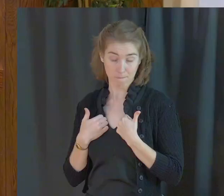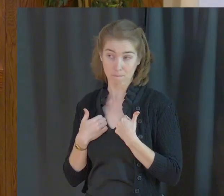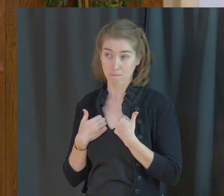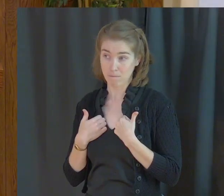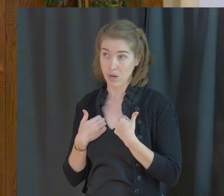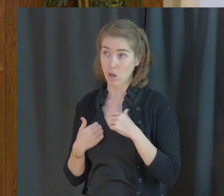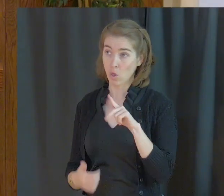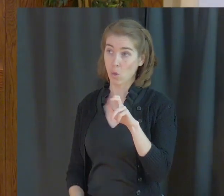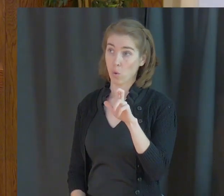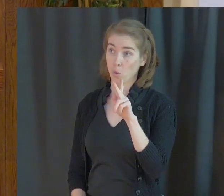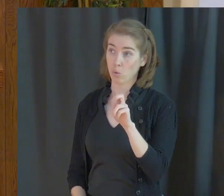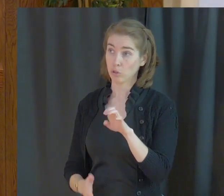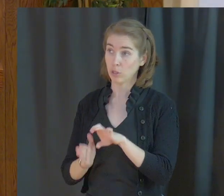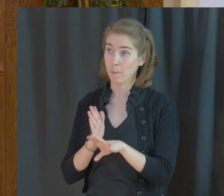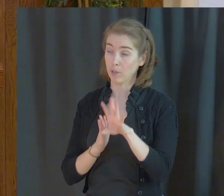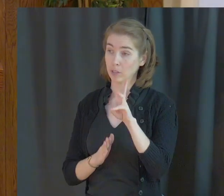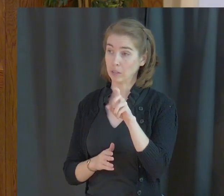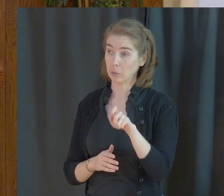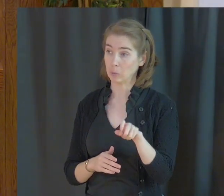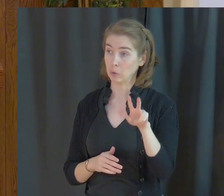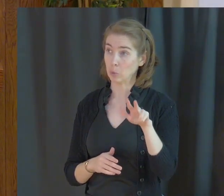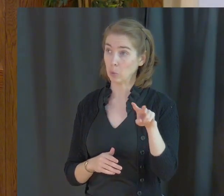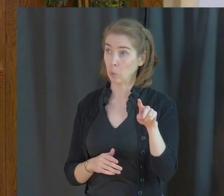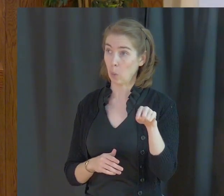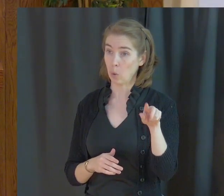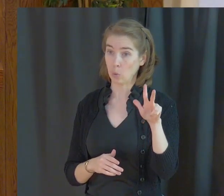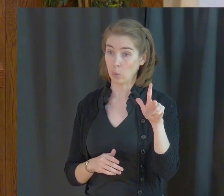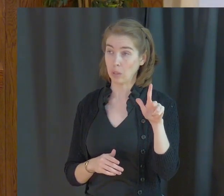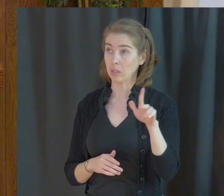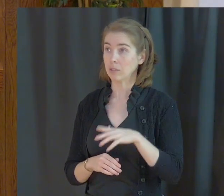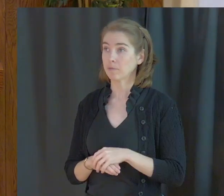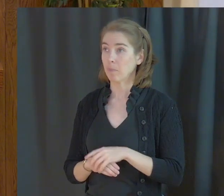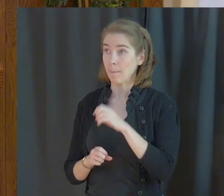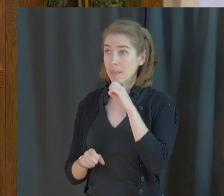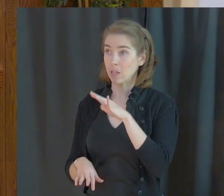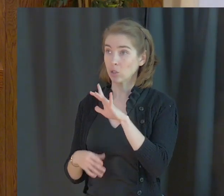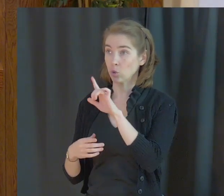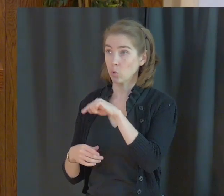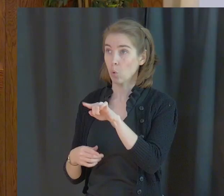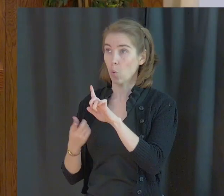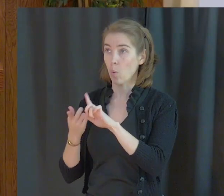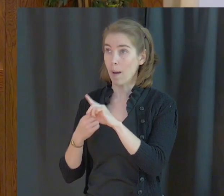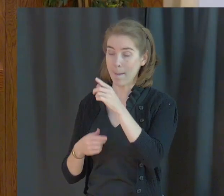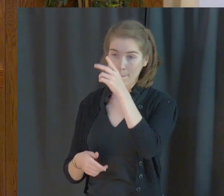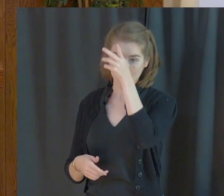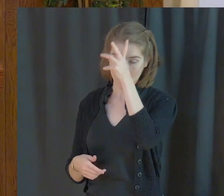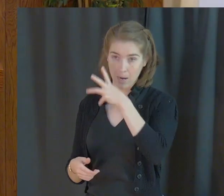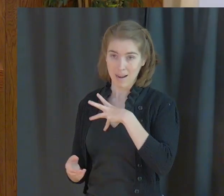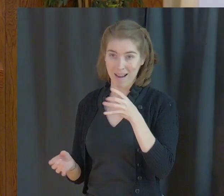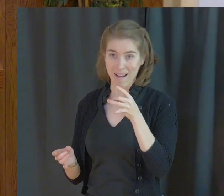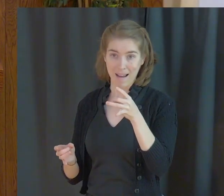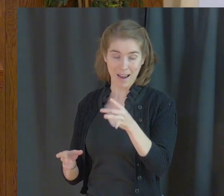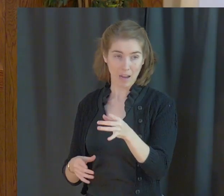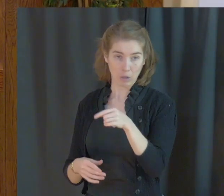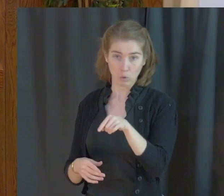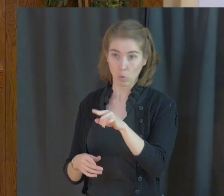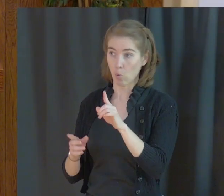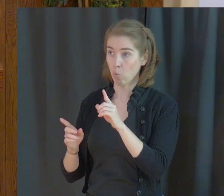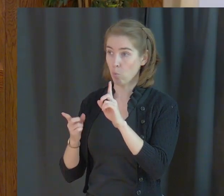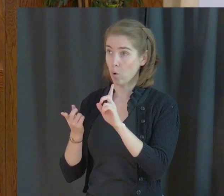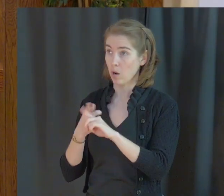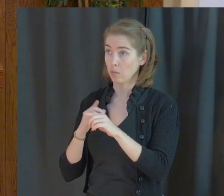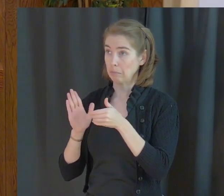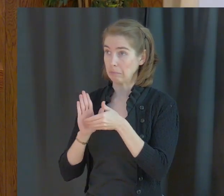Luke chapter 6, verse 22 through 23 says, Blessed are you when men hate you, when you are excluded.